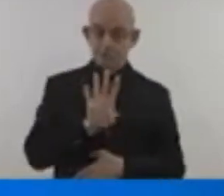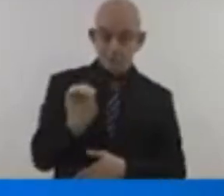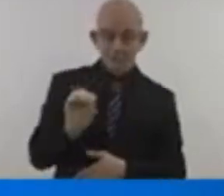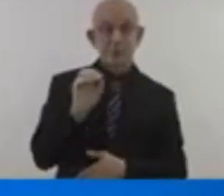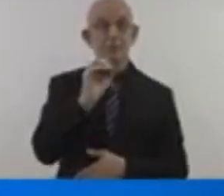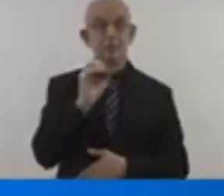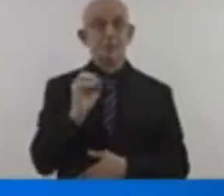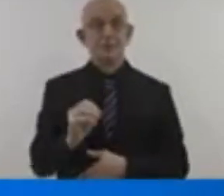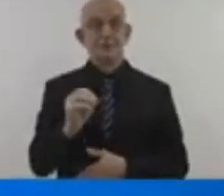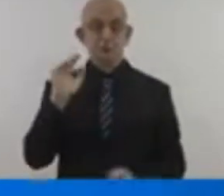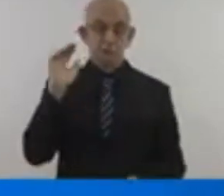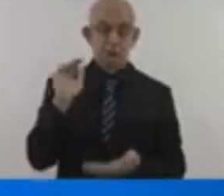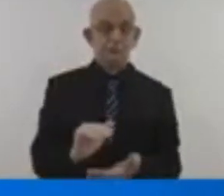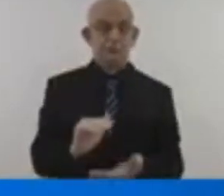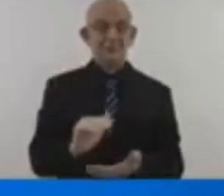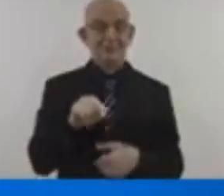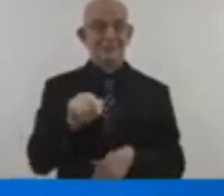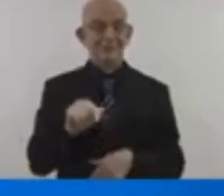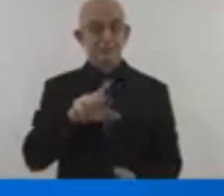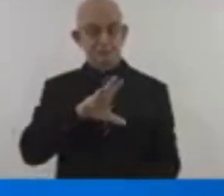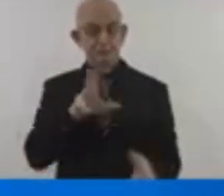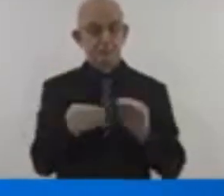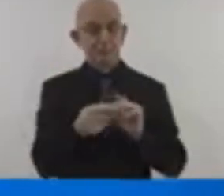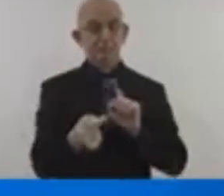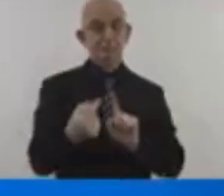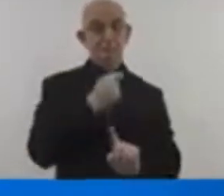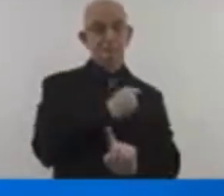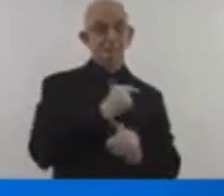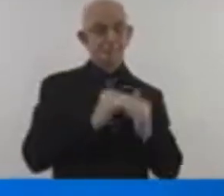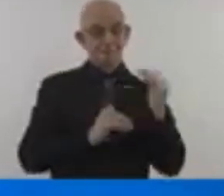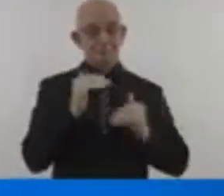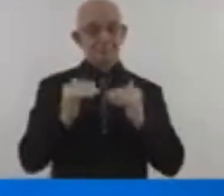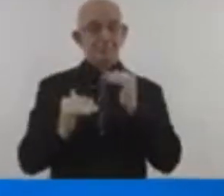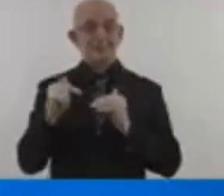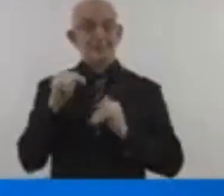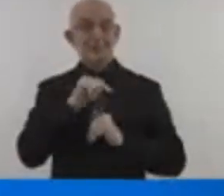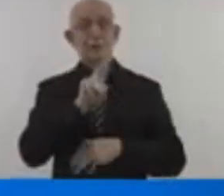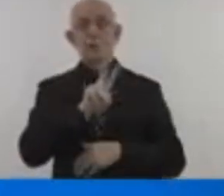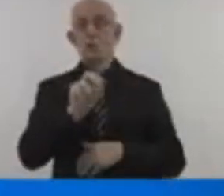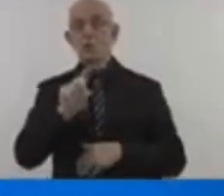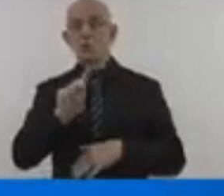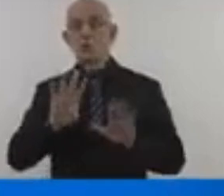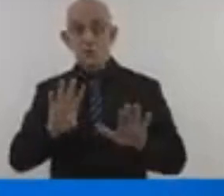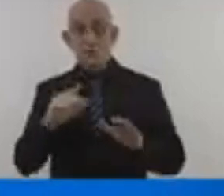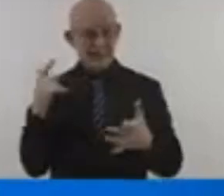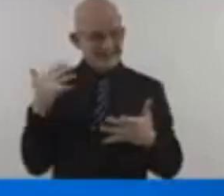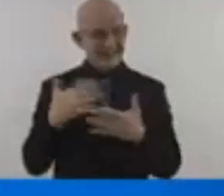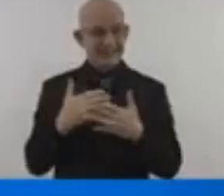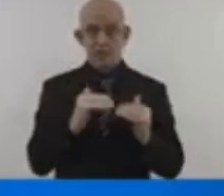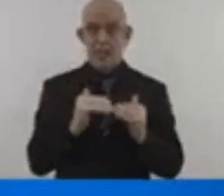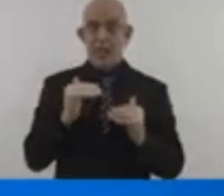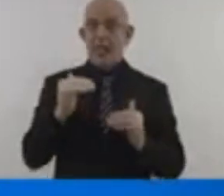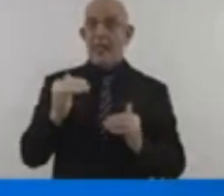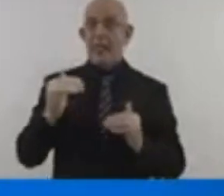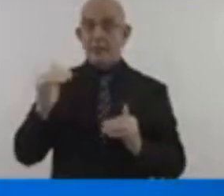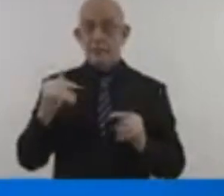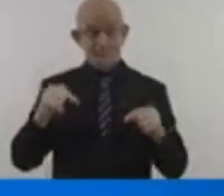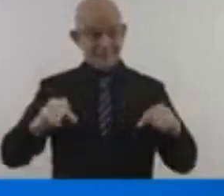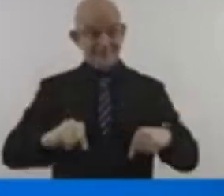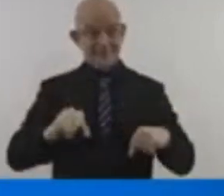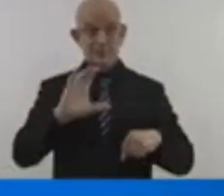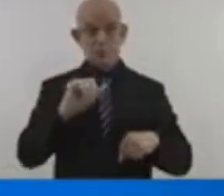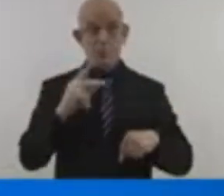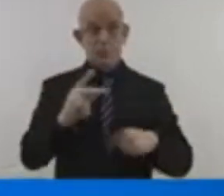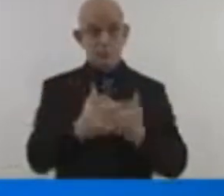fair, effective carbon markets that support that fight. Yesterday, you made an important first step.